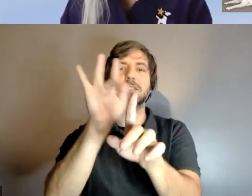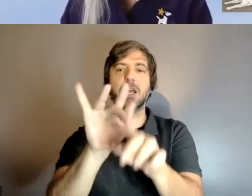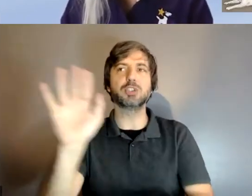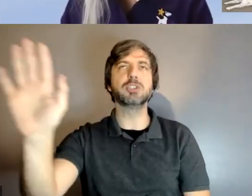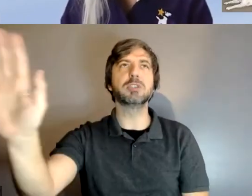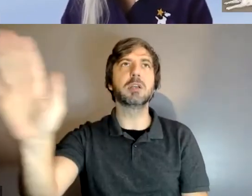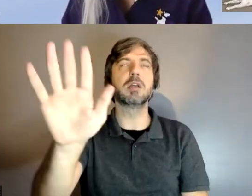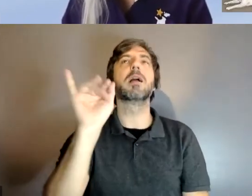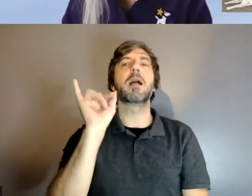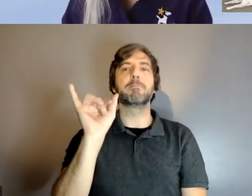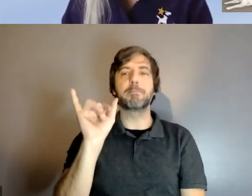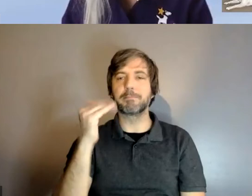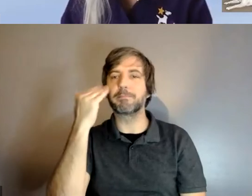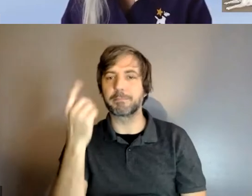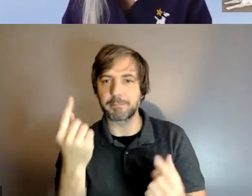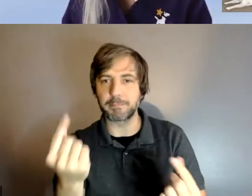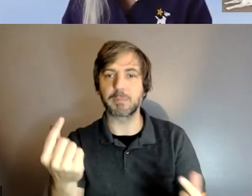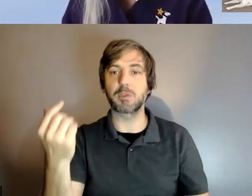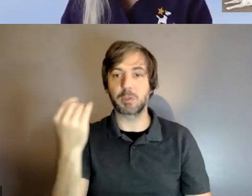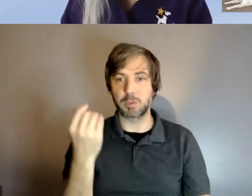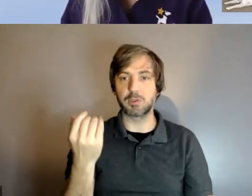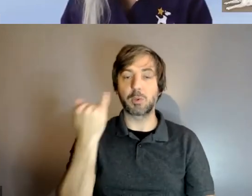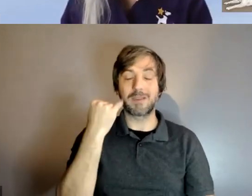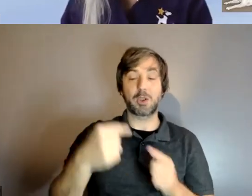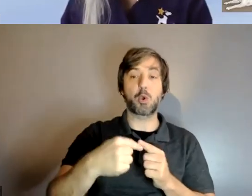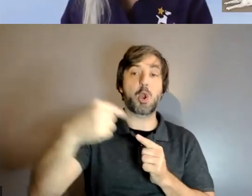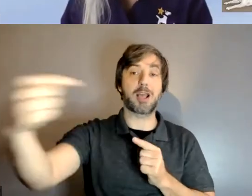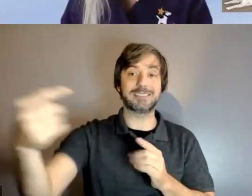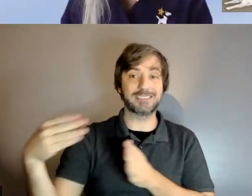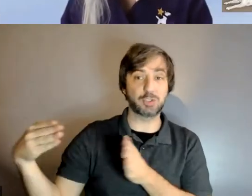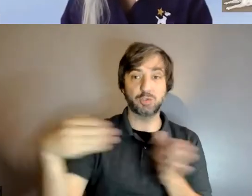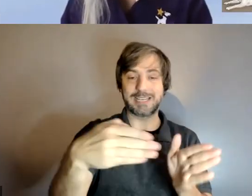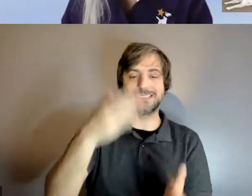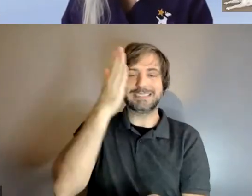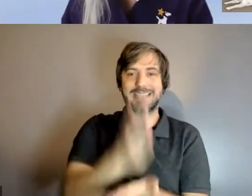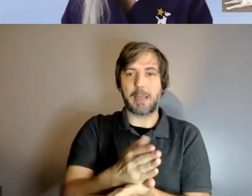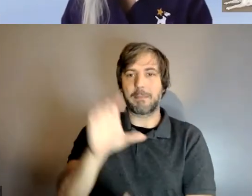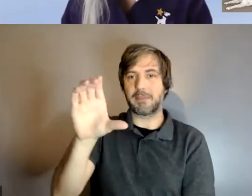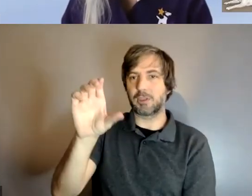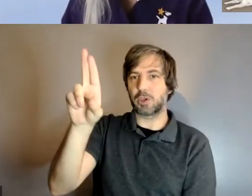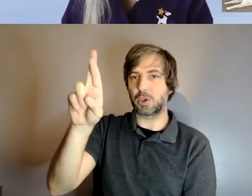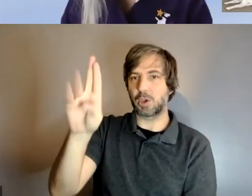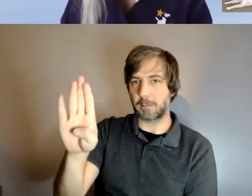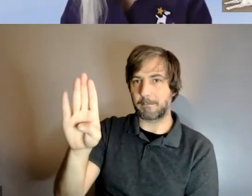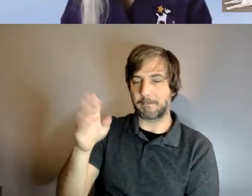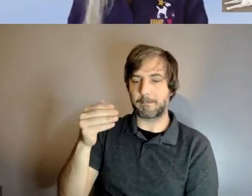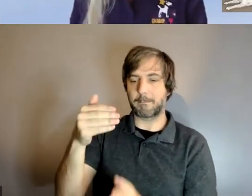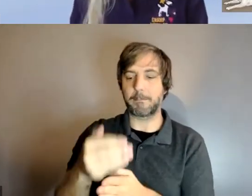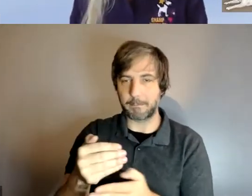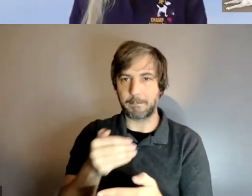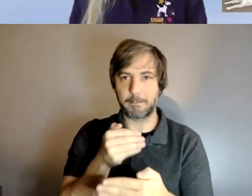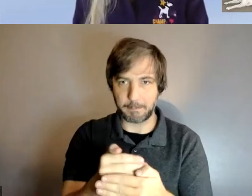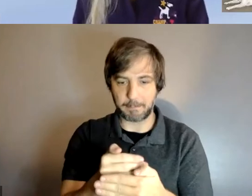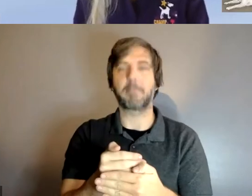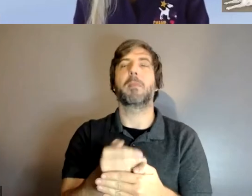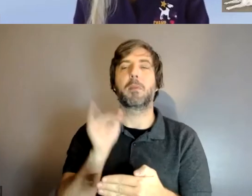curve cut so before he we actually cross the street he always stops at the curve um to indicate that we reached the end of the block um which